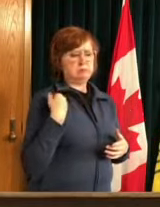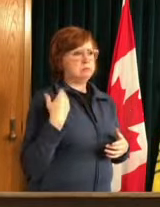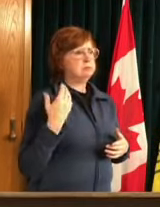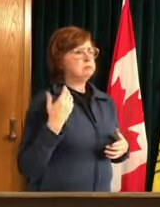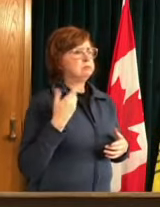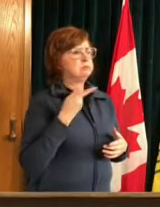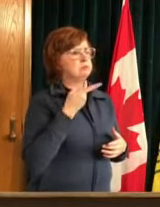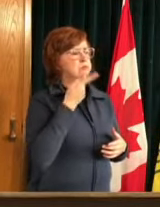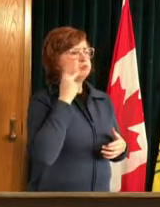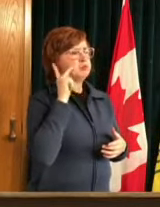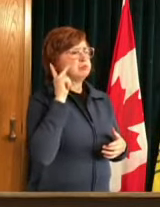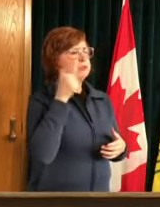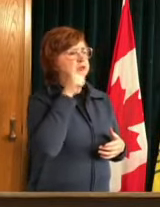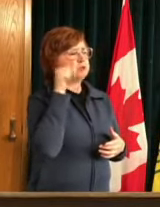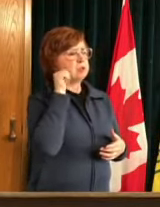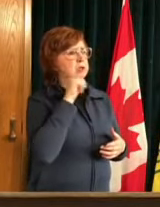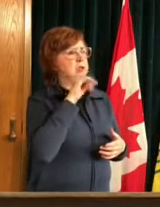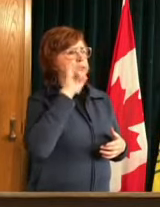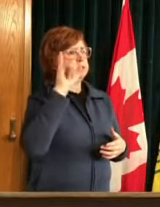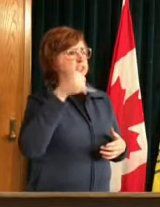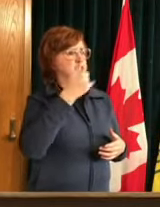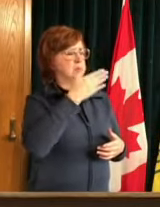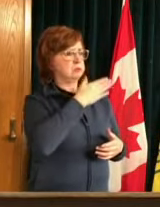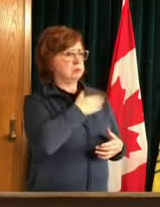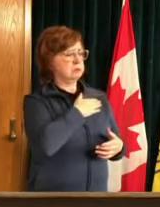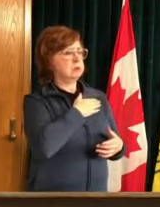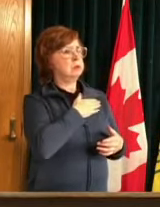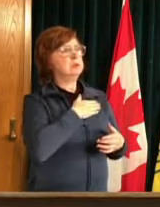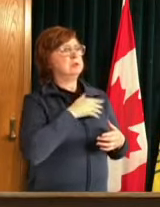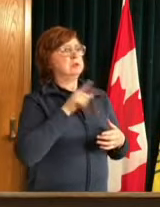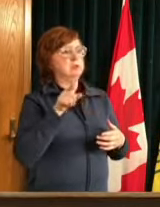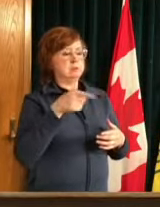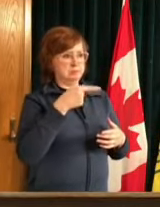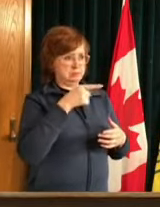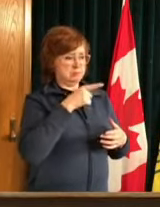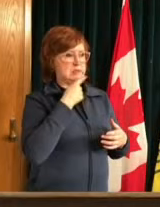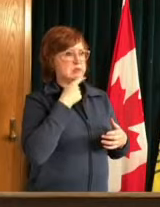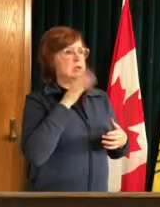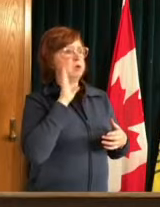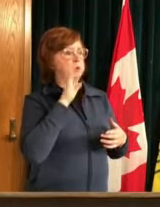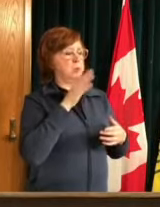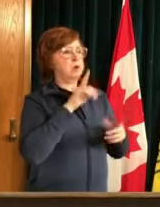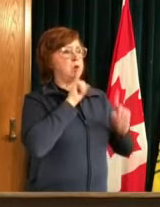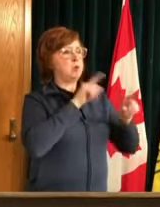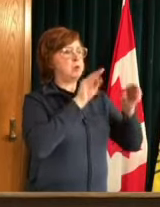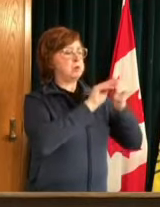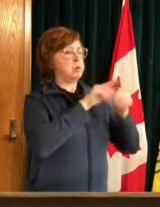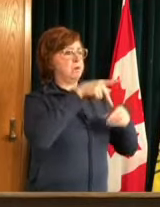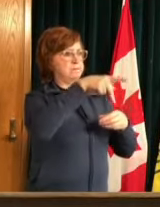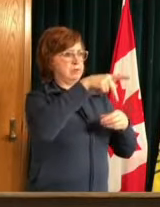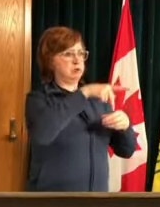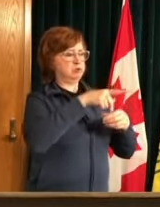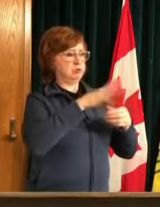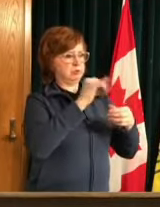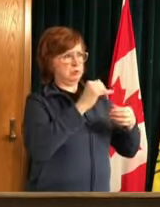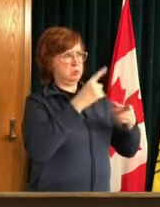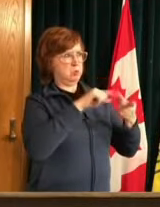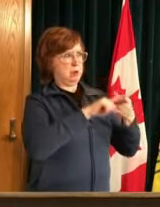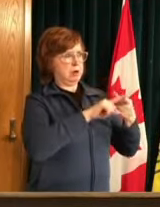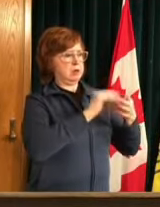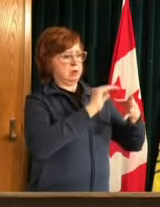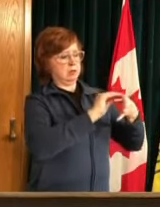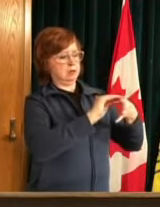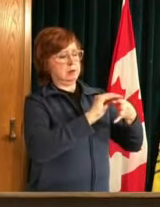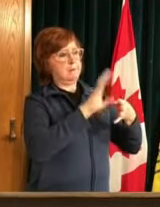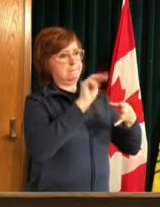that our pfizer uh procurements are going to increase starting in what we hope is the first week of may and i believe it is the first week of may and that's going to really